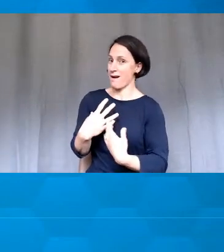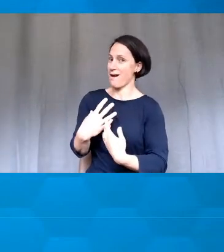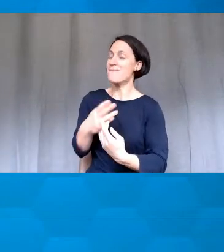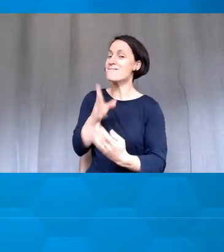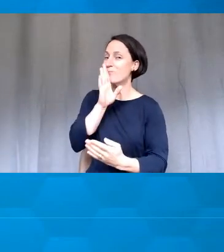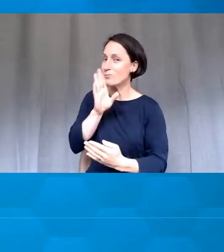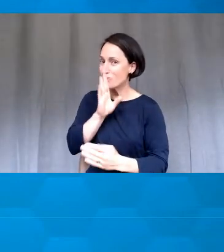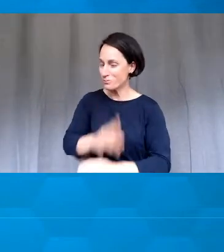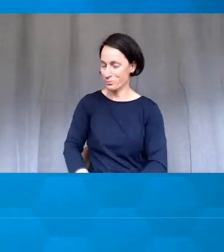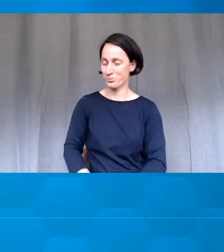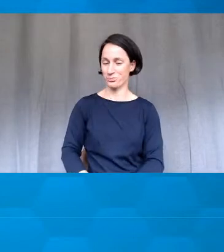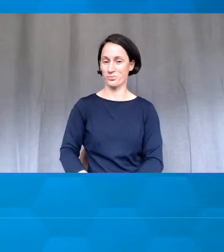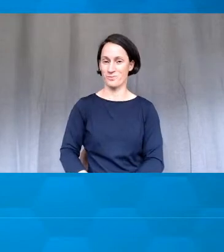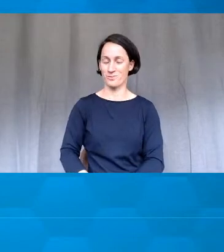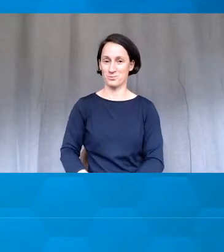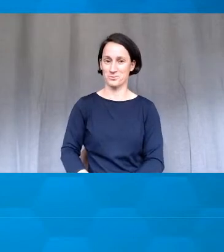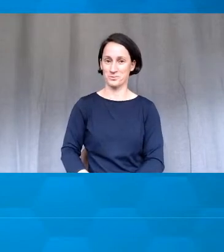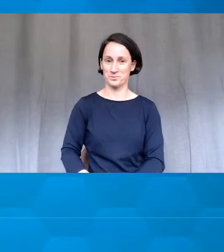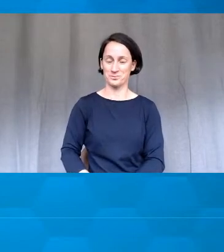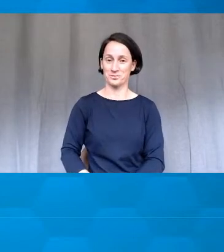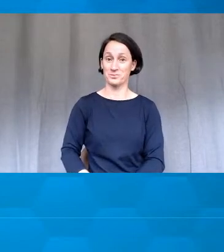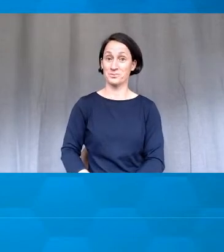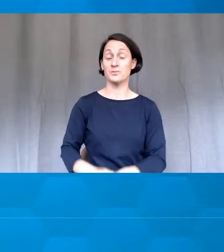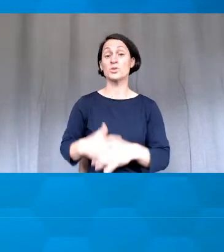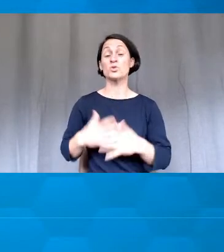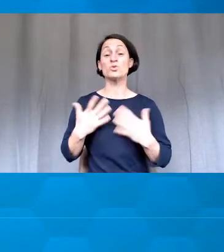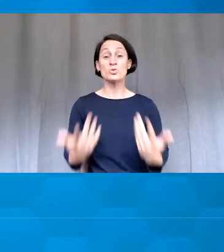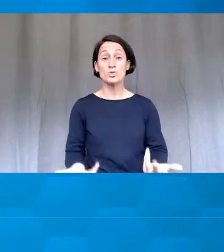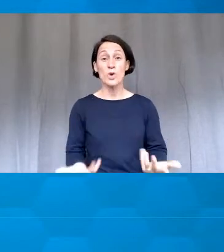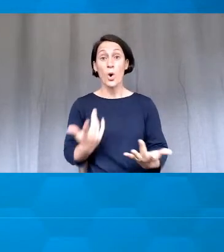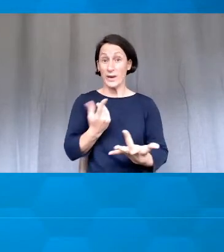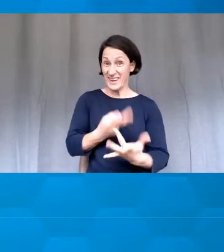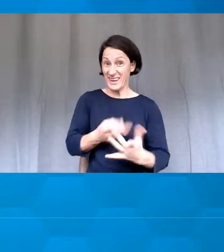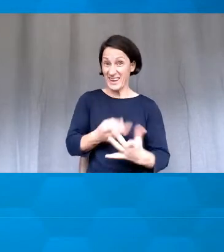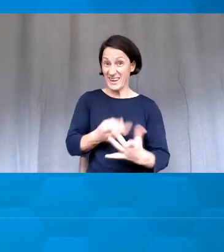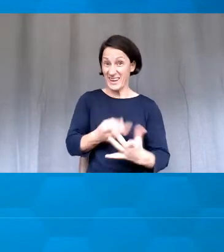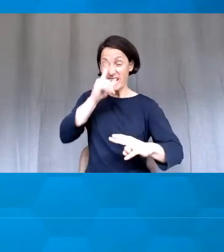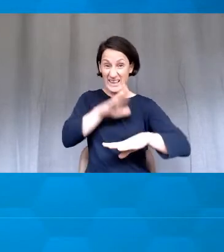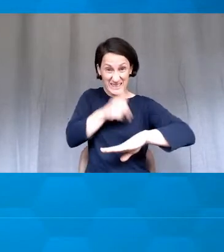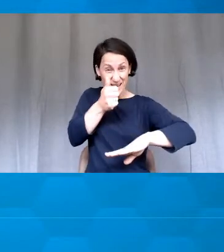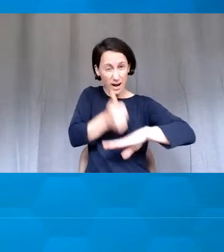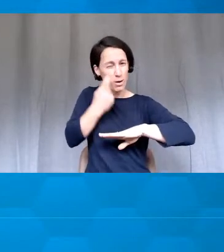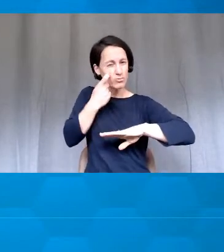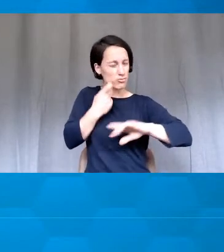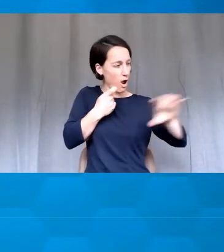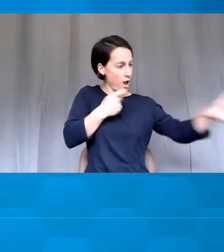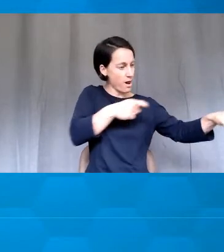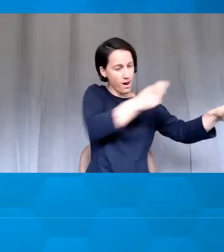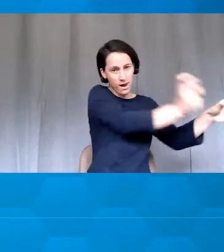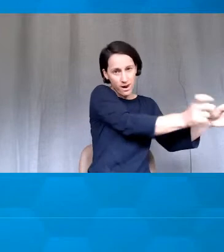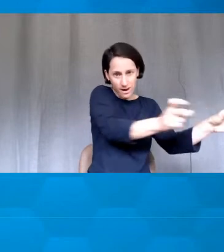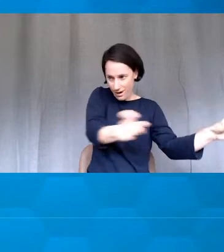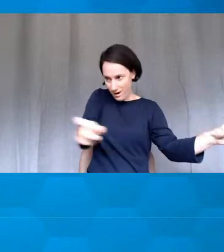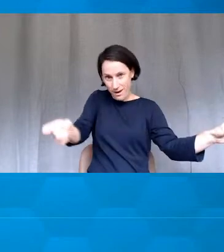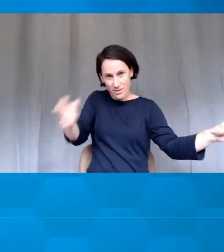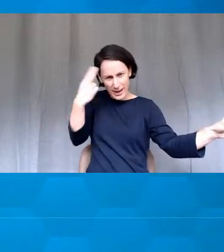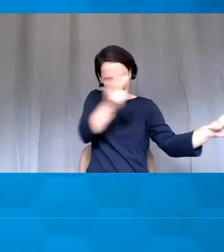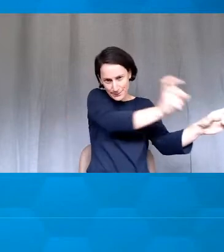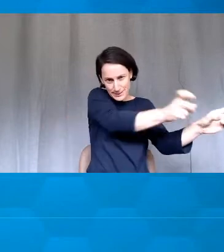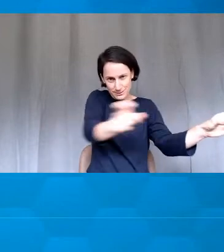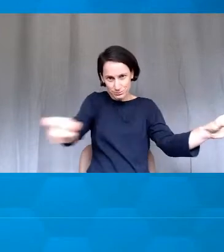has and who hasn't. So wherever logistics allow, I lay that out, which kind of makes it a bit more anonymous.